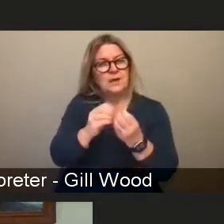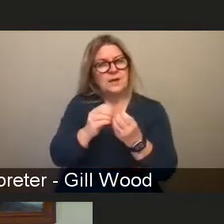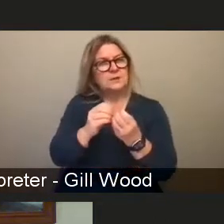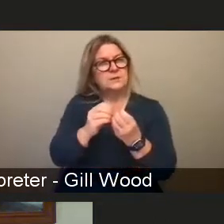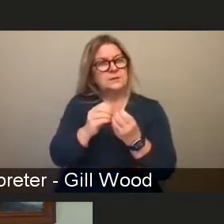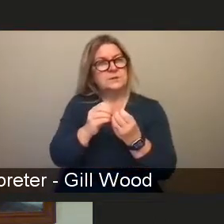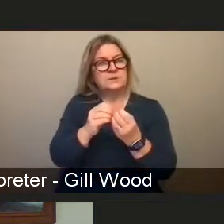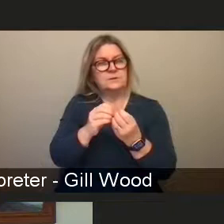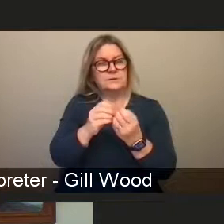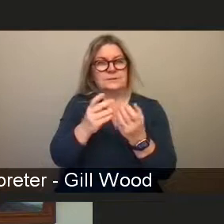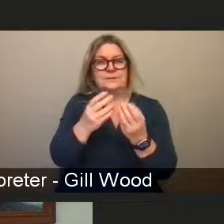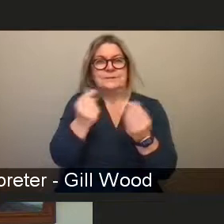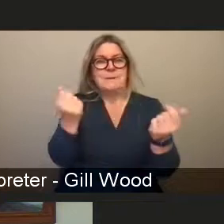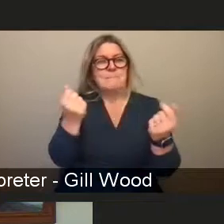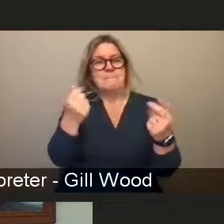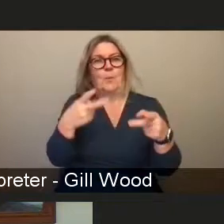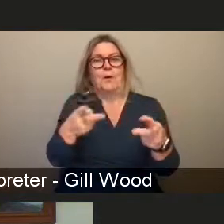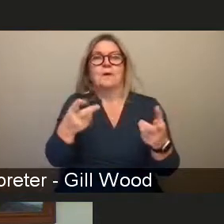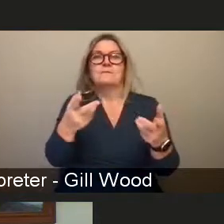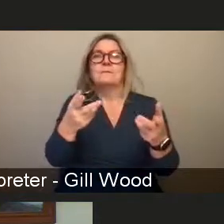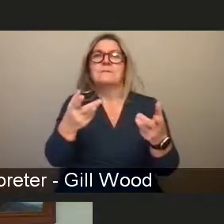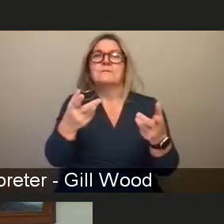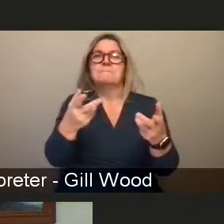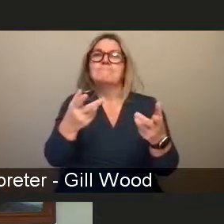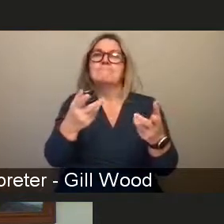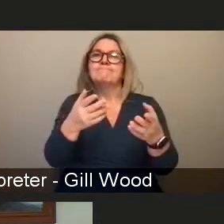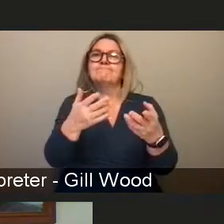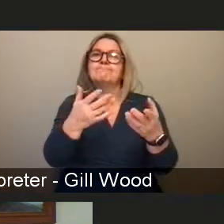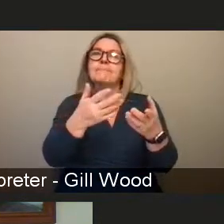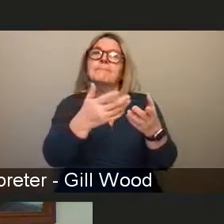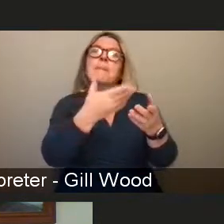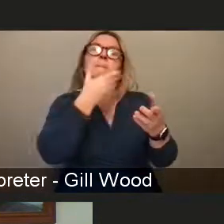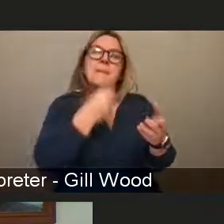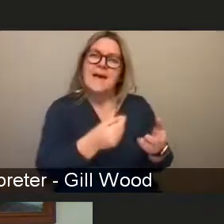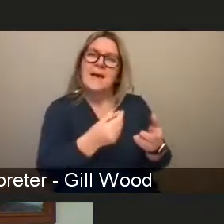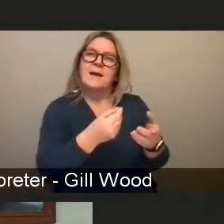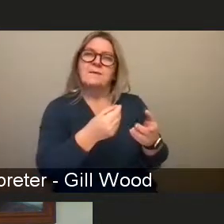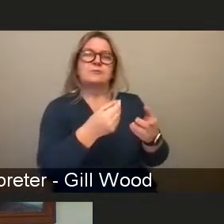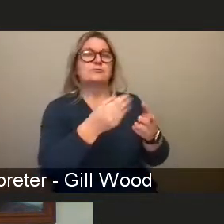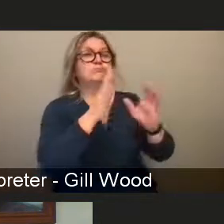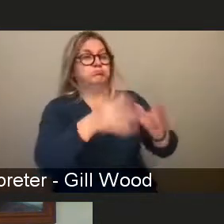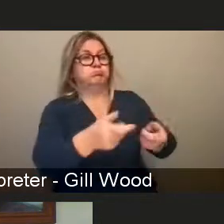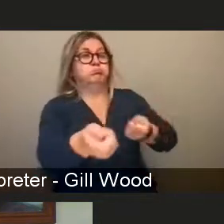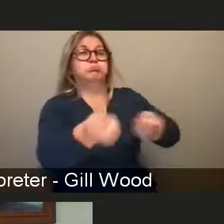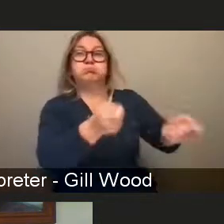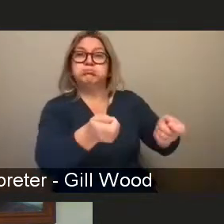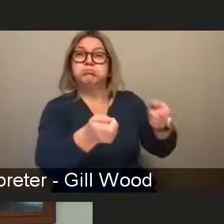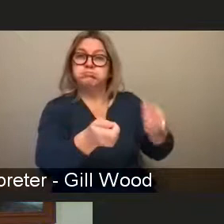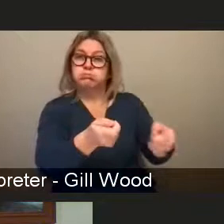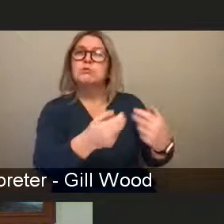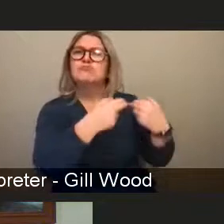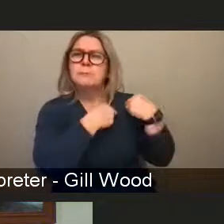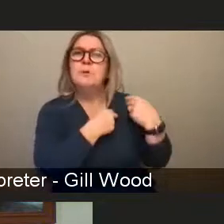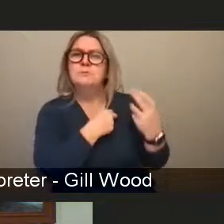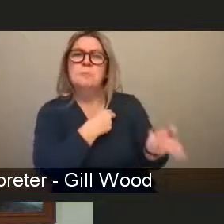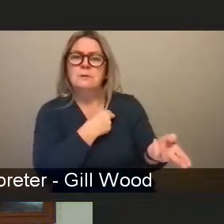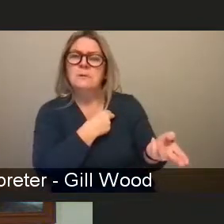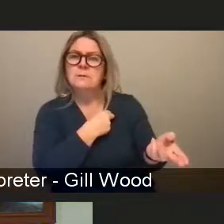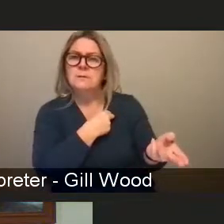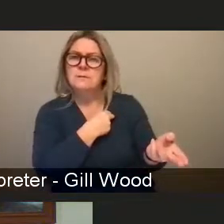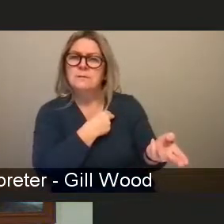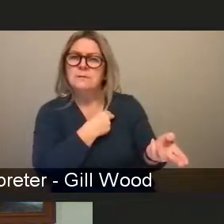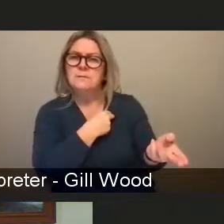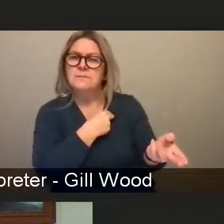for um not for what they think but for what they do and um and that